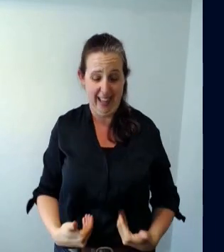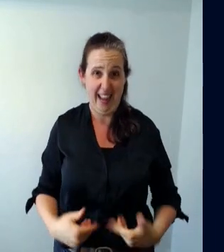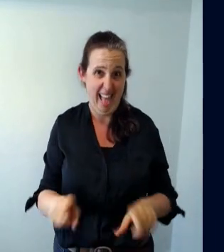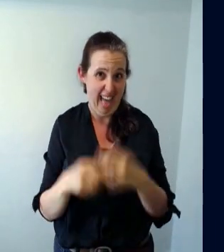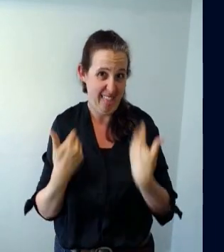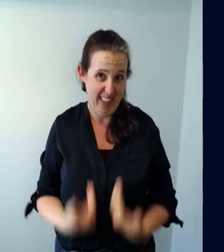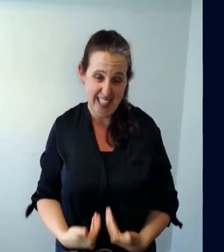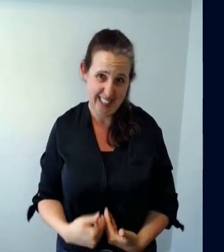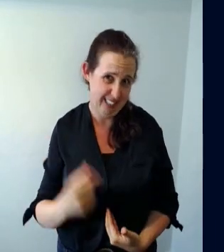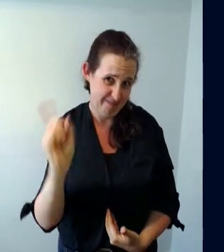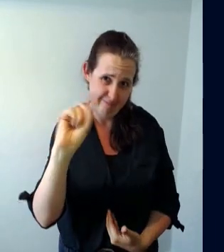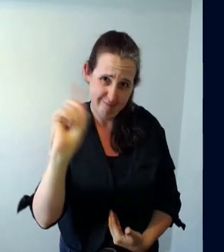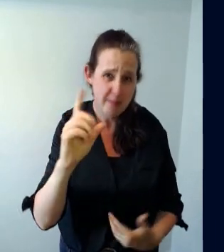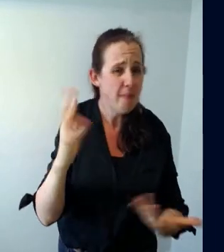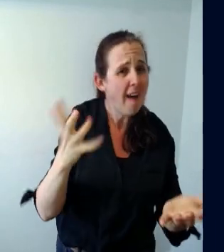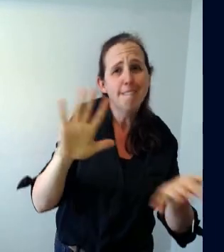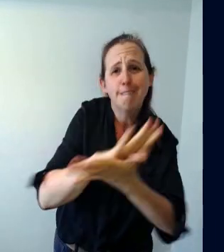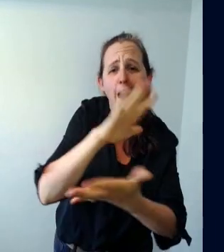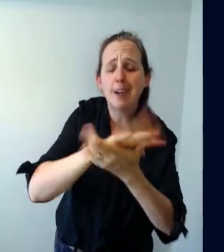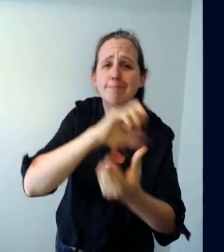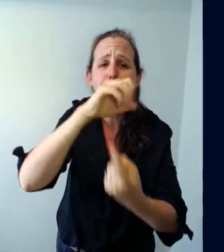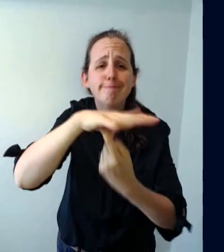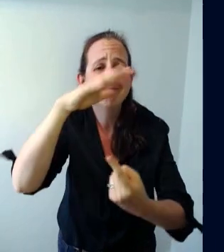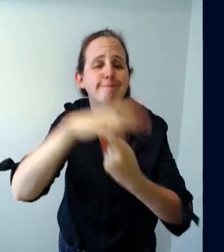but all in good fun hey